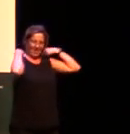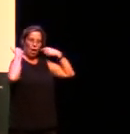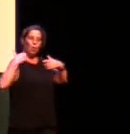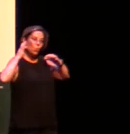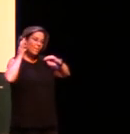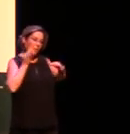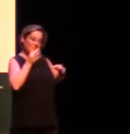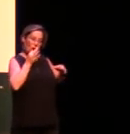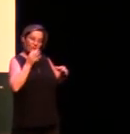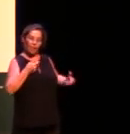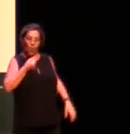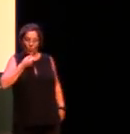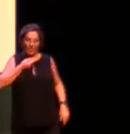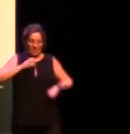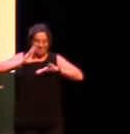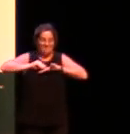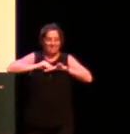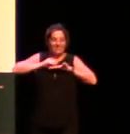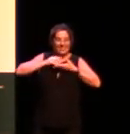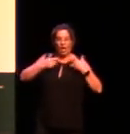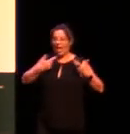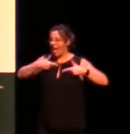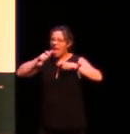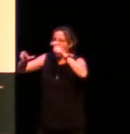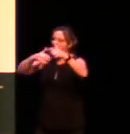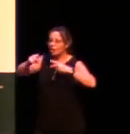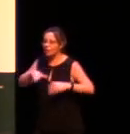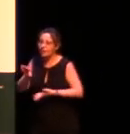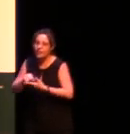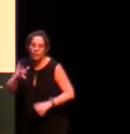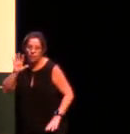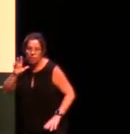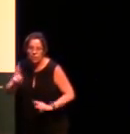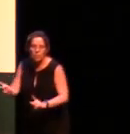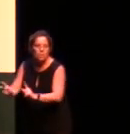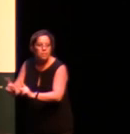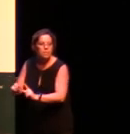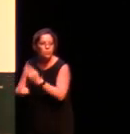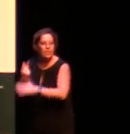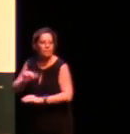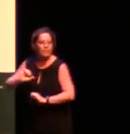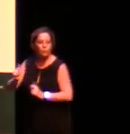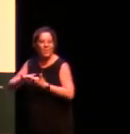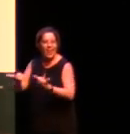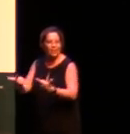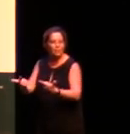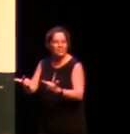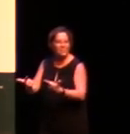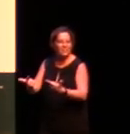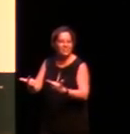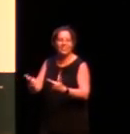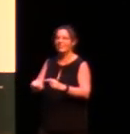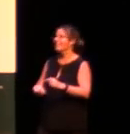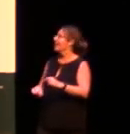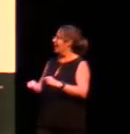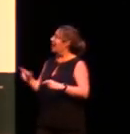microphone attached on the strap and the transmitter receiver in their backpack and